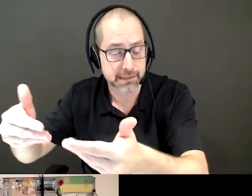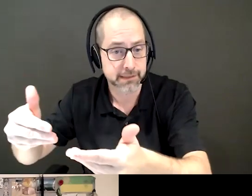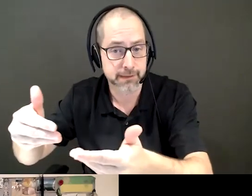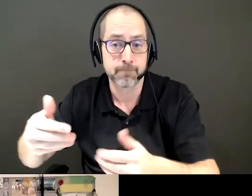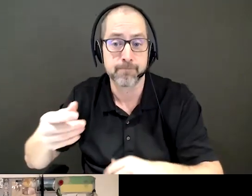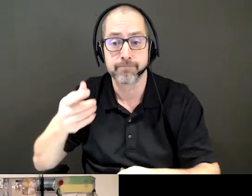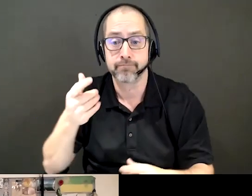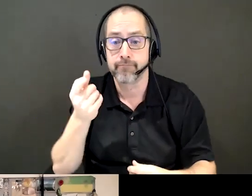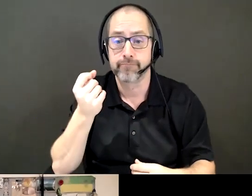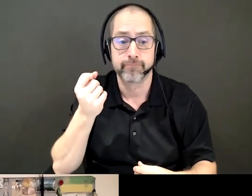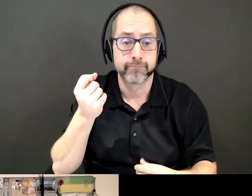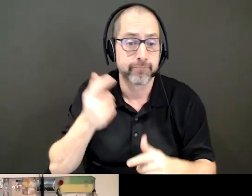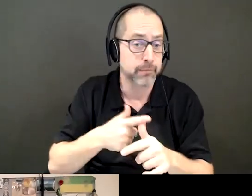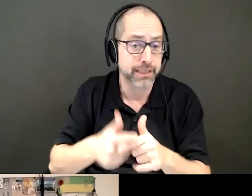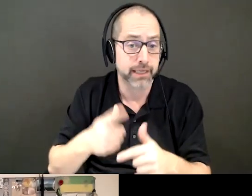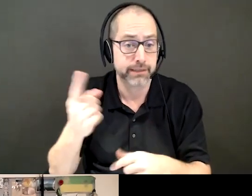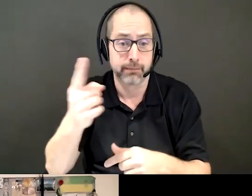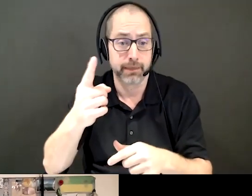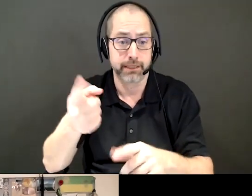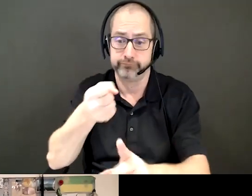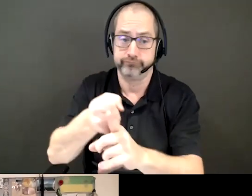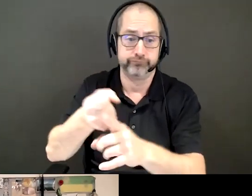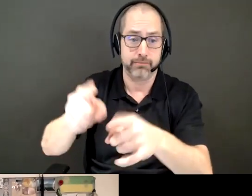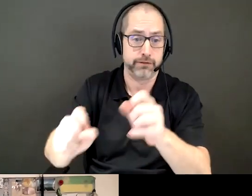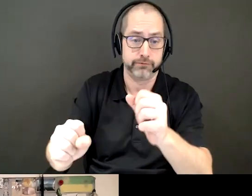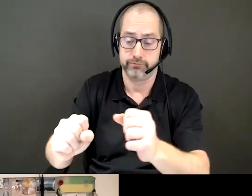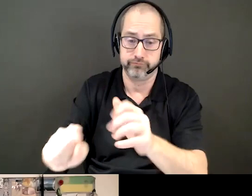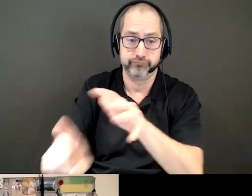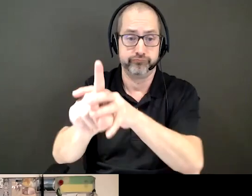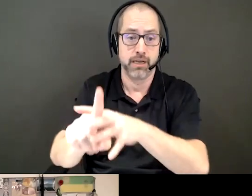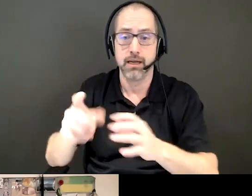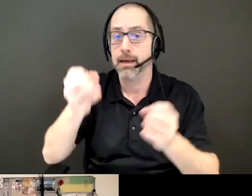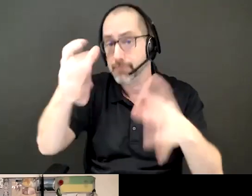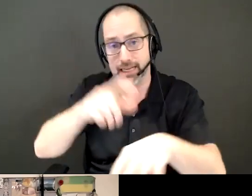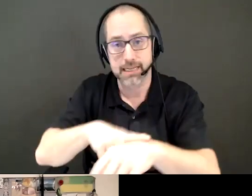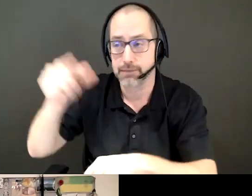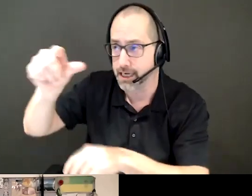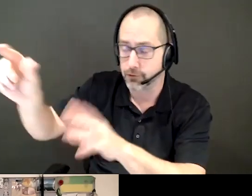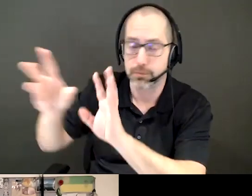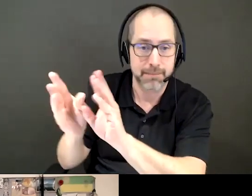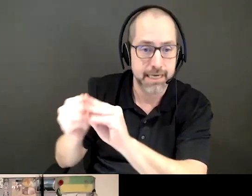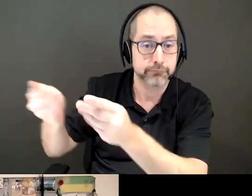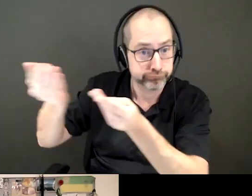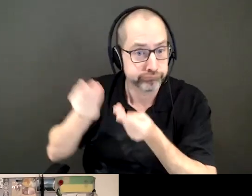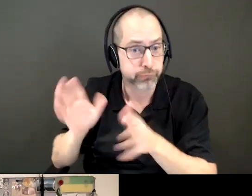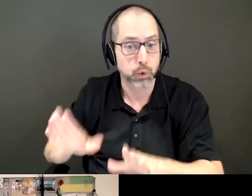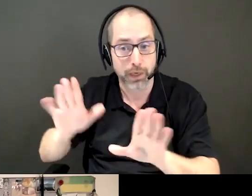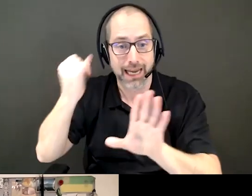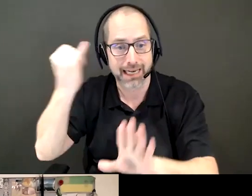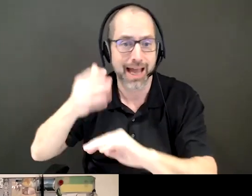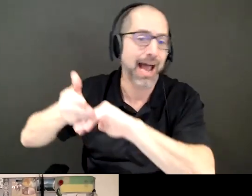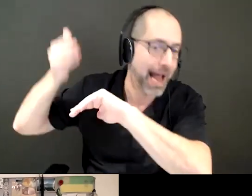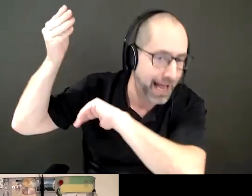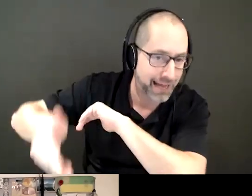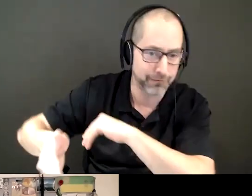you know, something comes forward. I can't tell you how many times I've had meetings with governments where they've brought me great ideas after the fact,